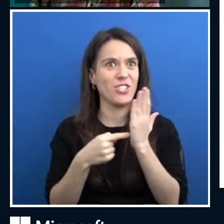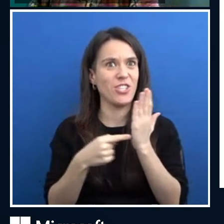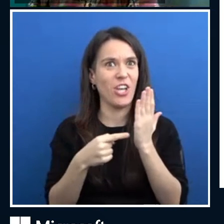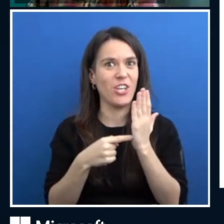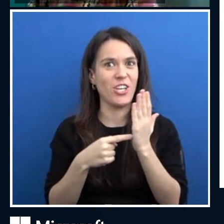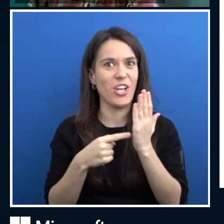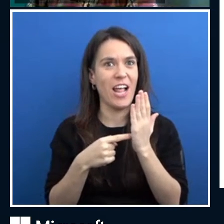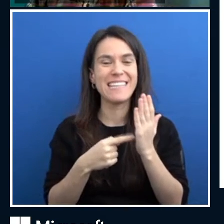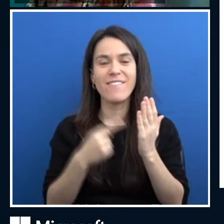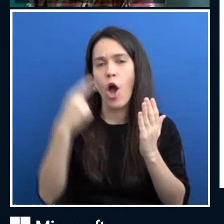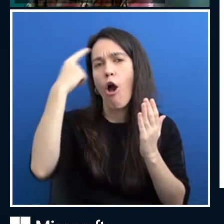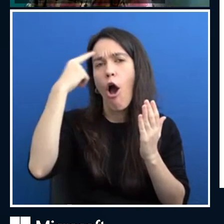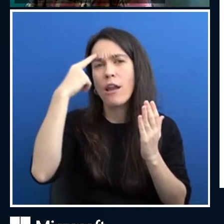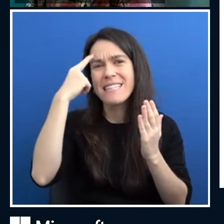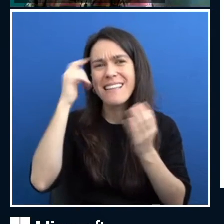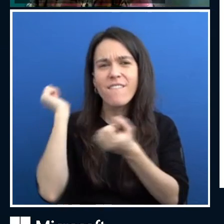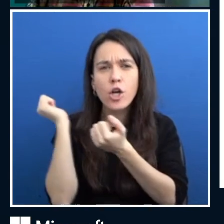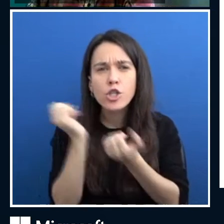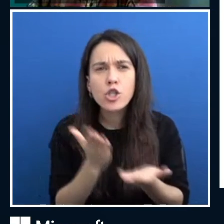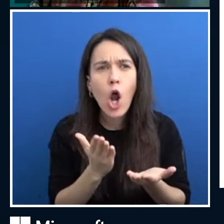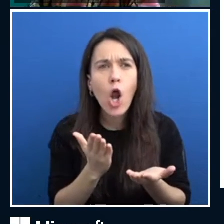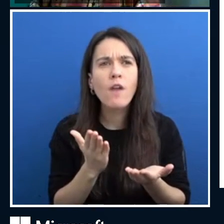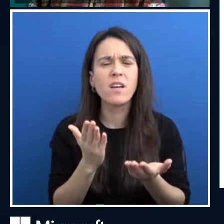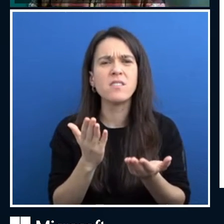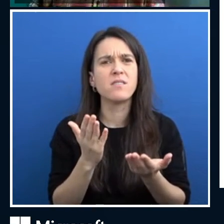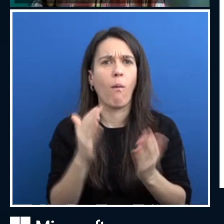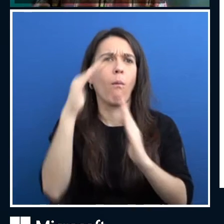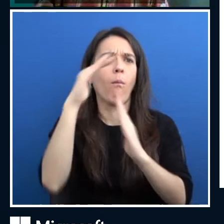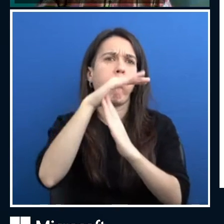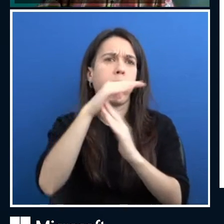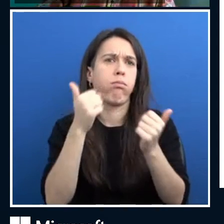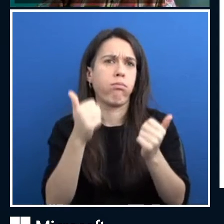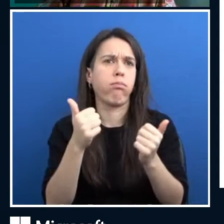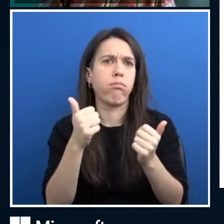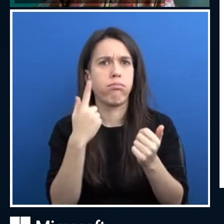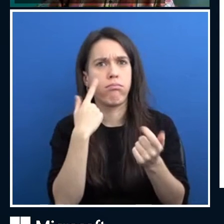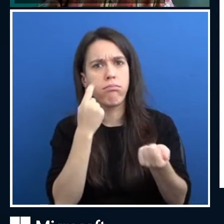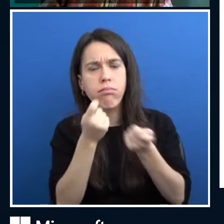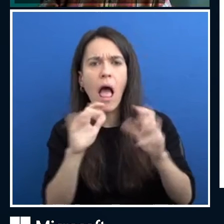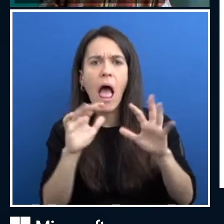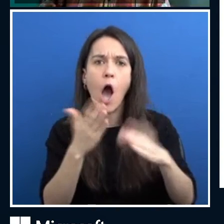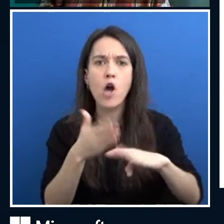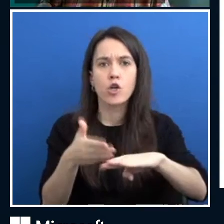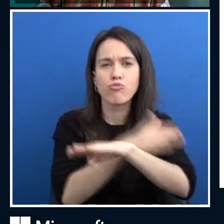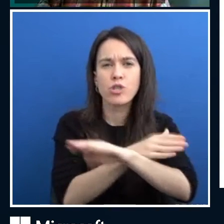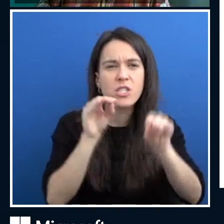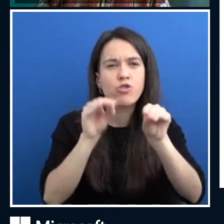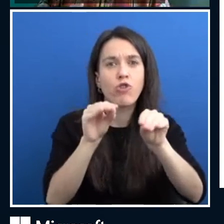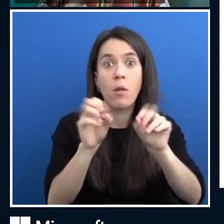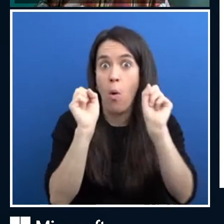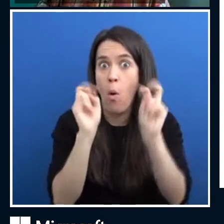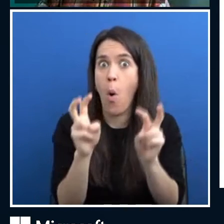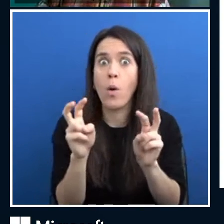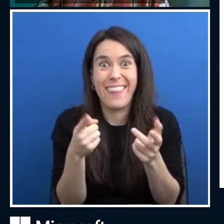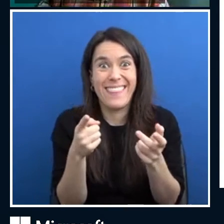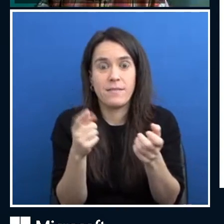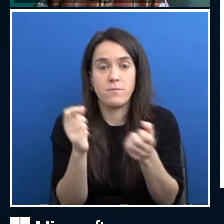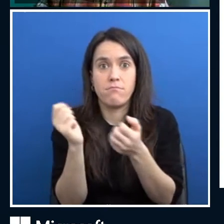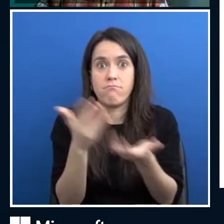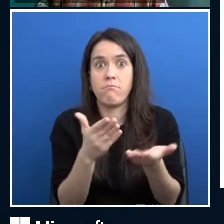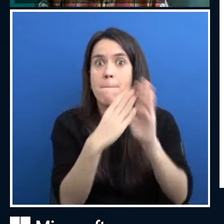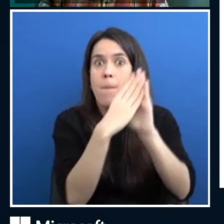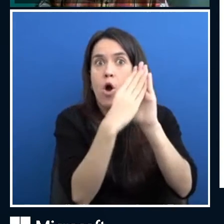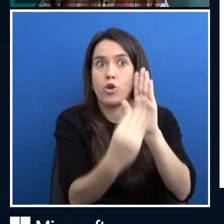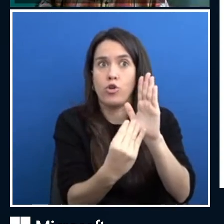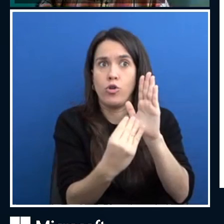Uh, it, uh, sits on the top of everything because they are easy to use pre-trained models. But of course you can also do, uh, all stages of developing